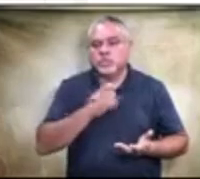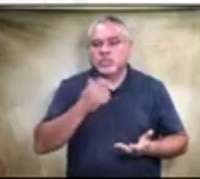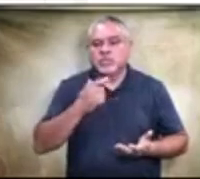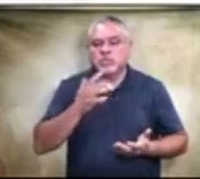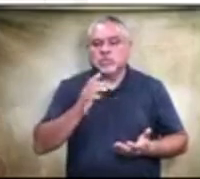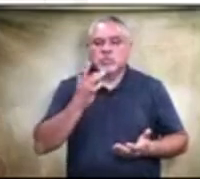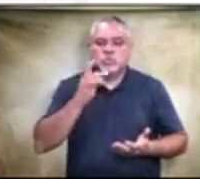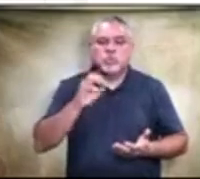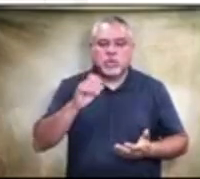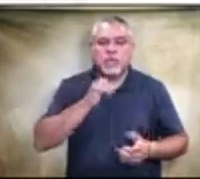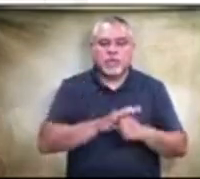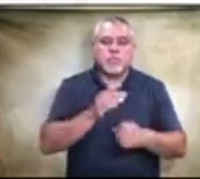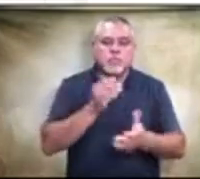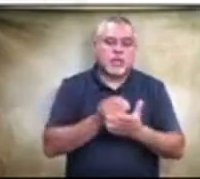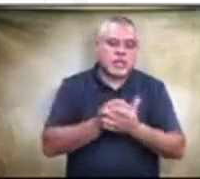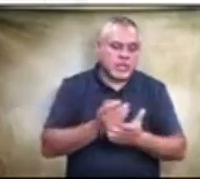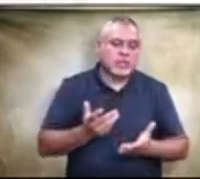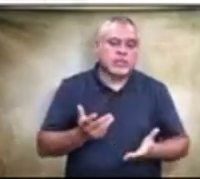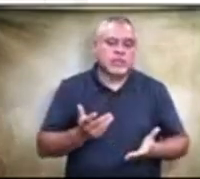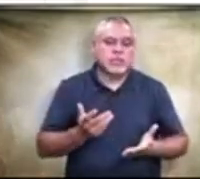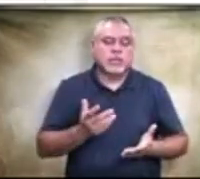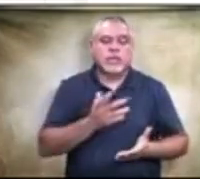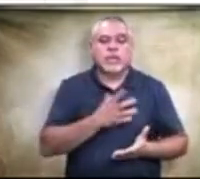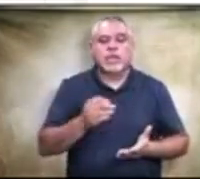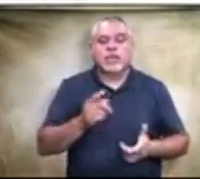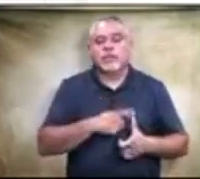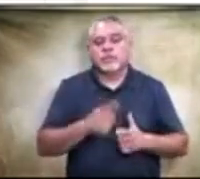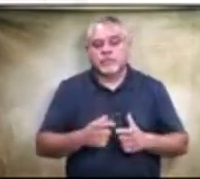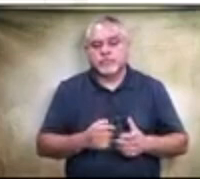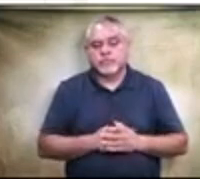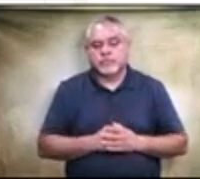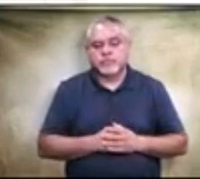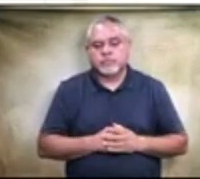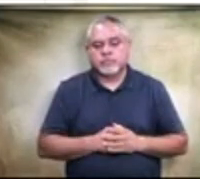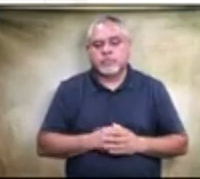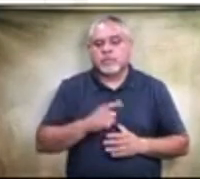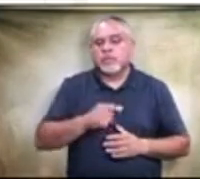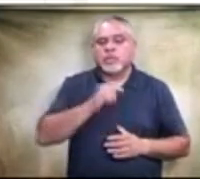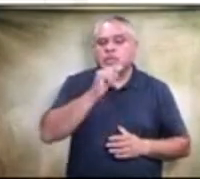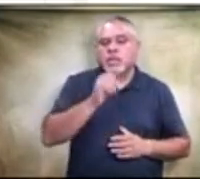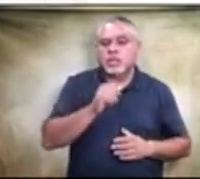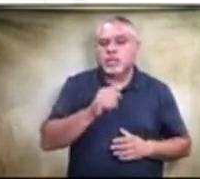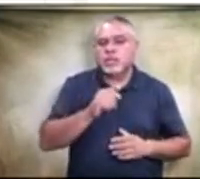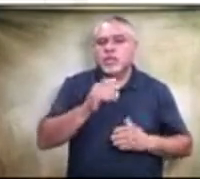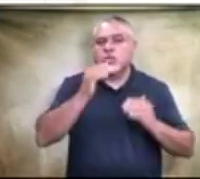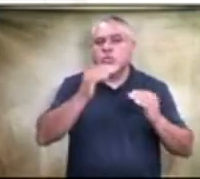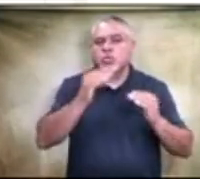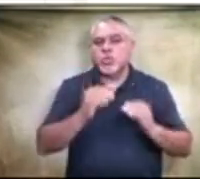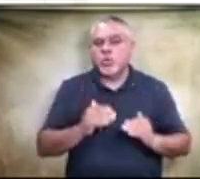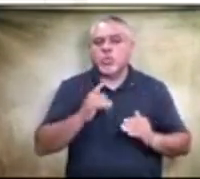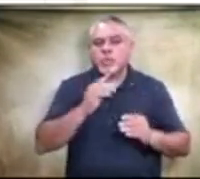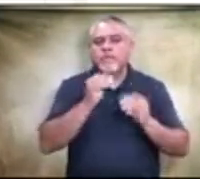money in this particular part and then, um, Yes ma'am. So this is not the order in which we're going. Cause we will fix the roof